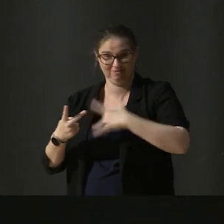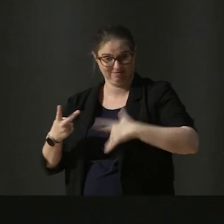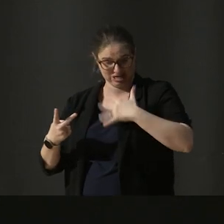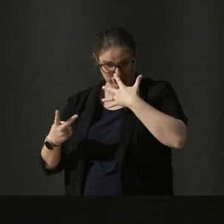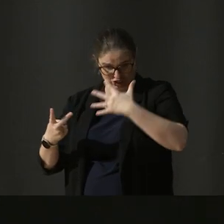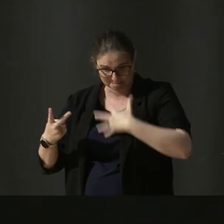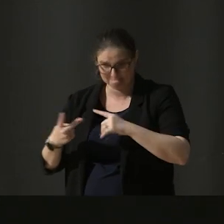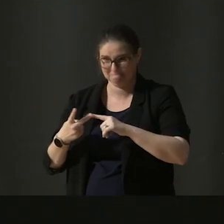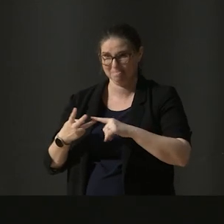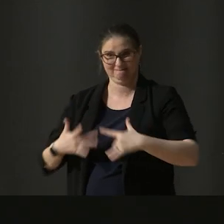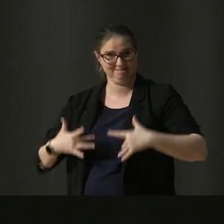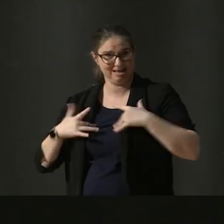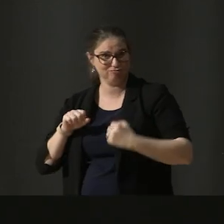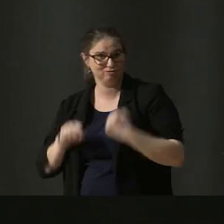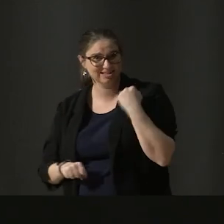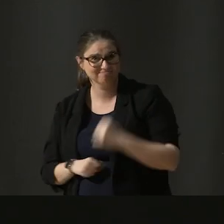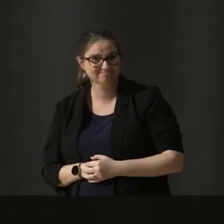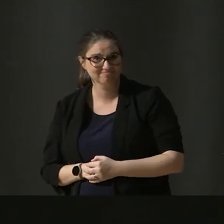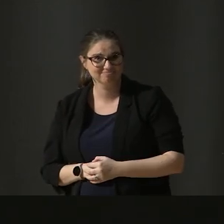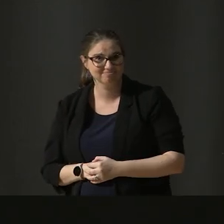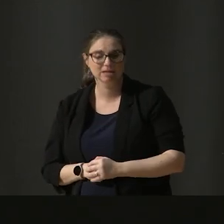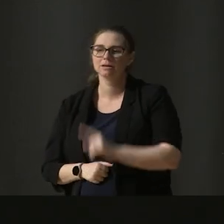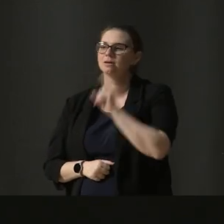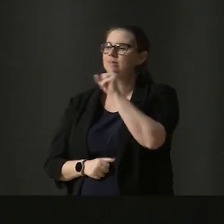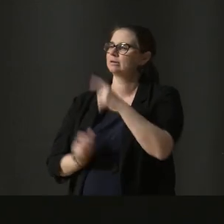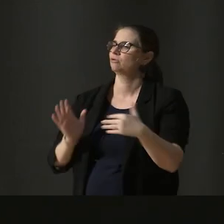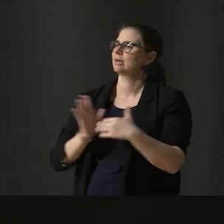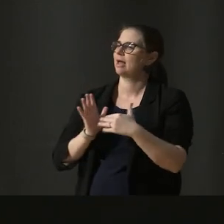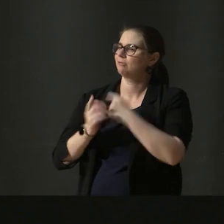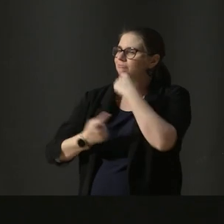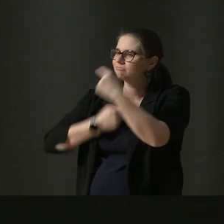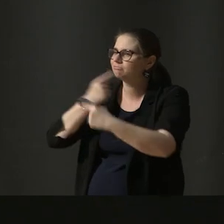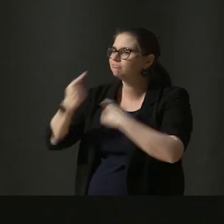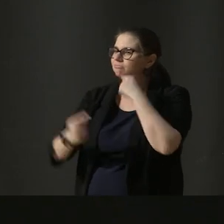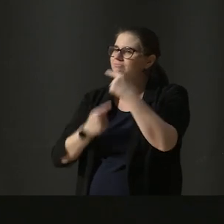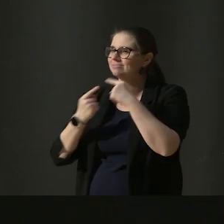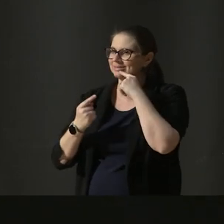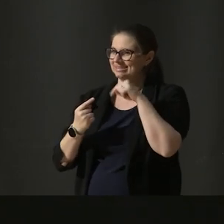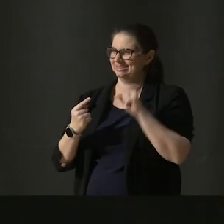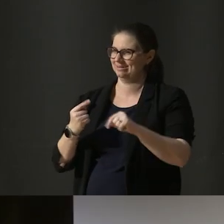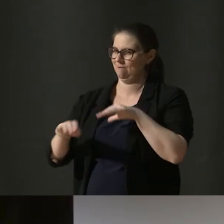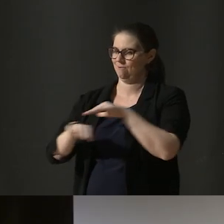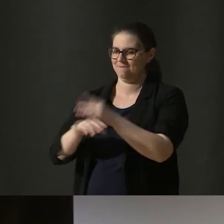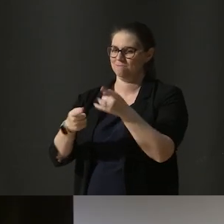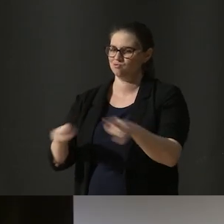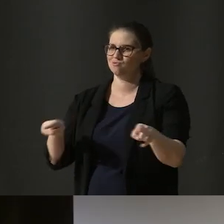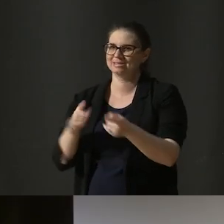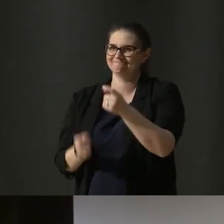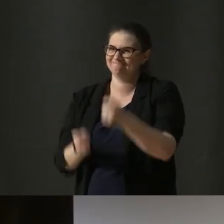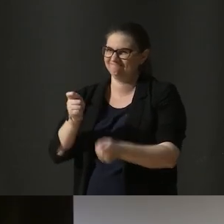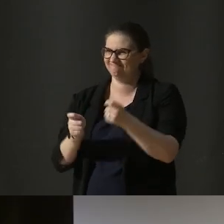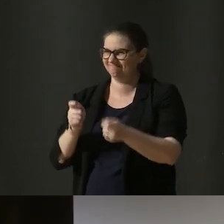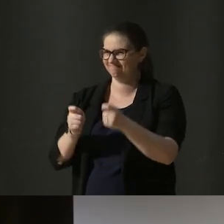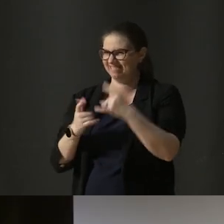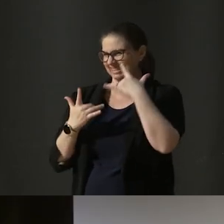Today, we'll be investigating a main character from these stories, music exams. In a recent